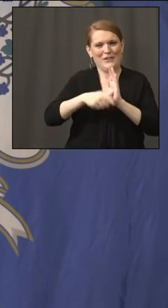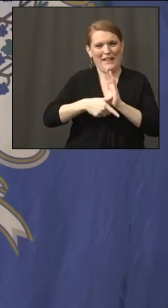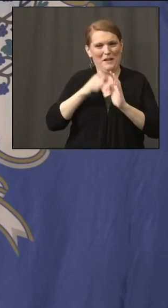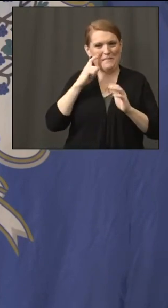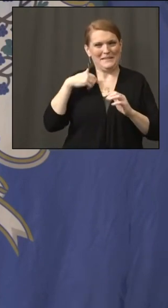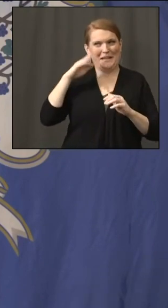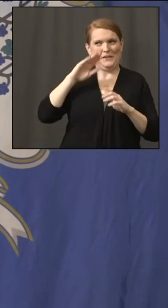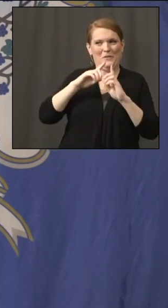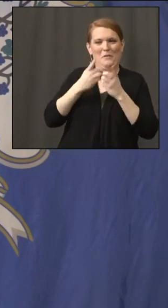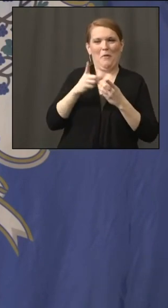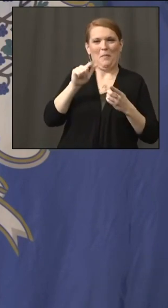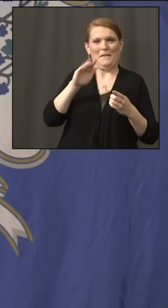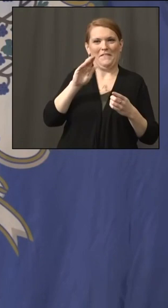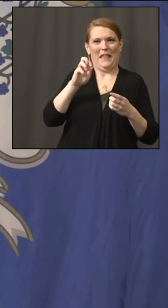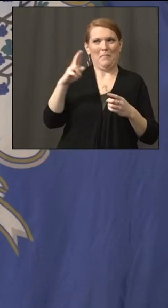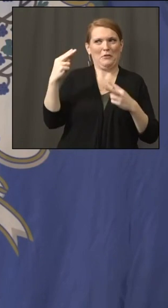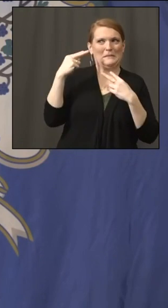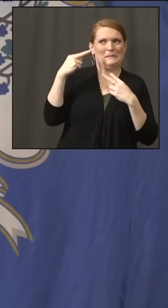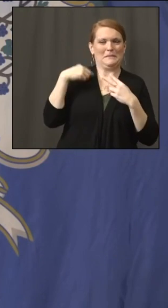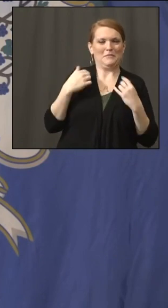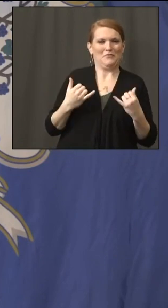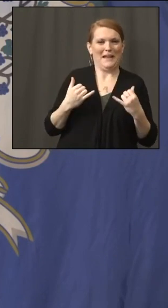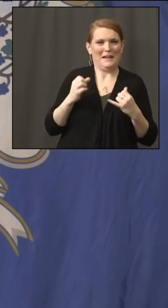is watching me as we speak. Okay.